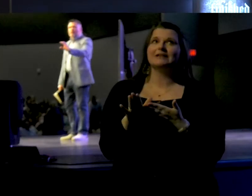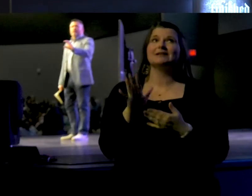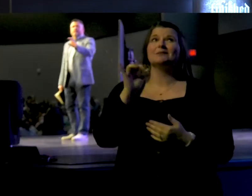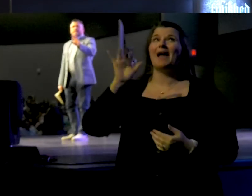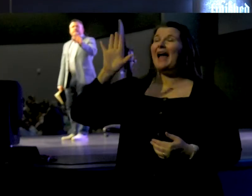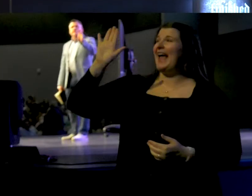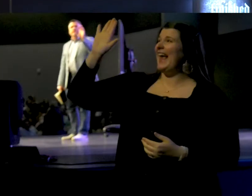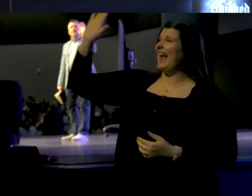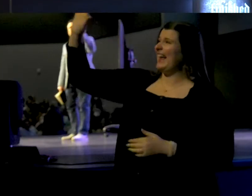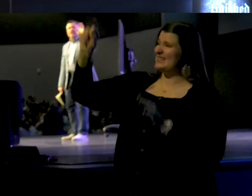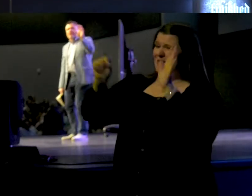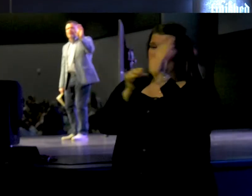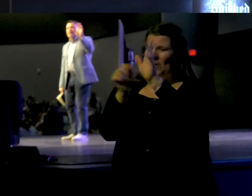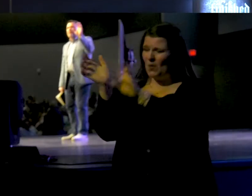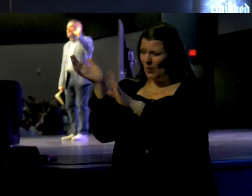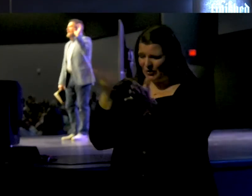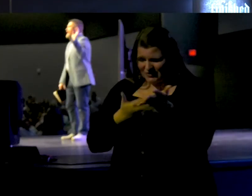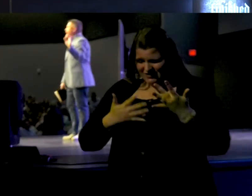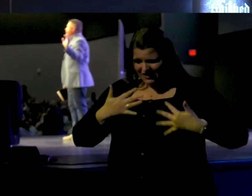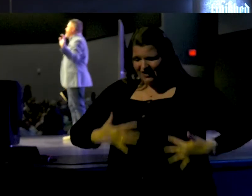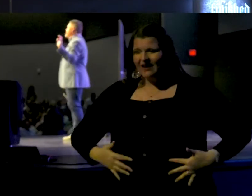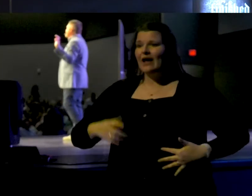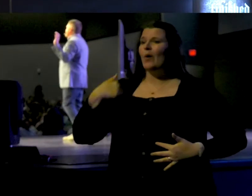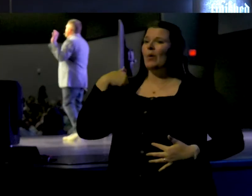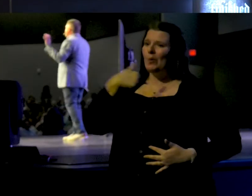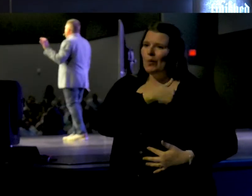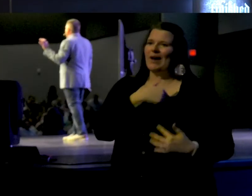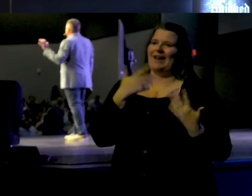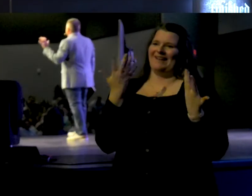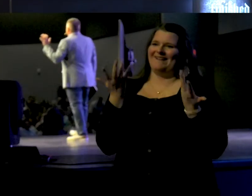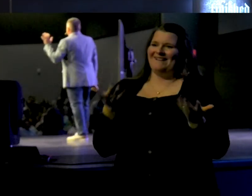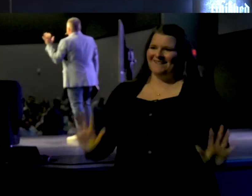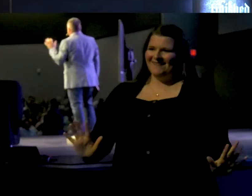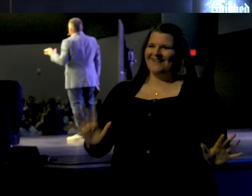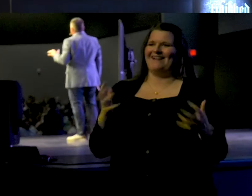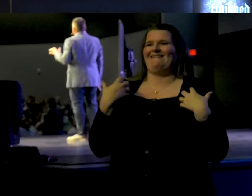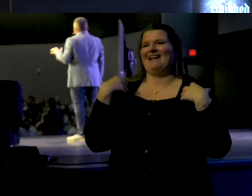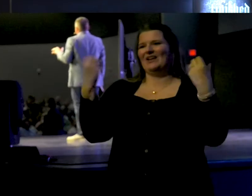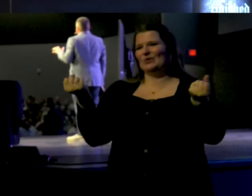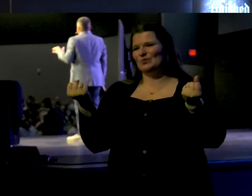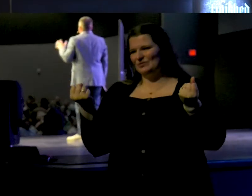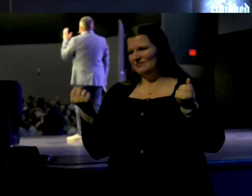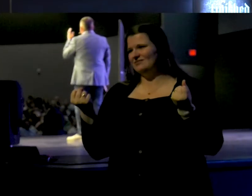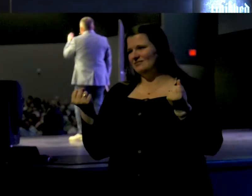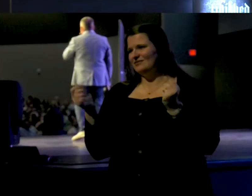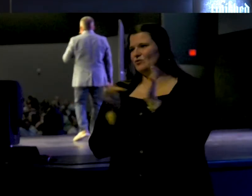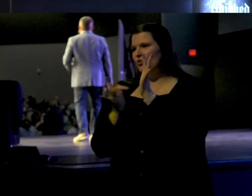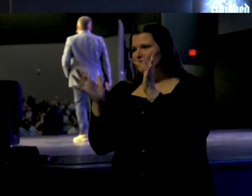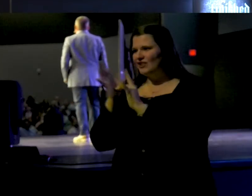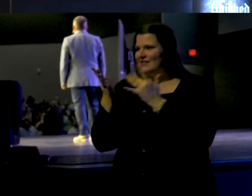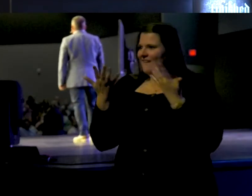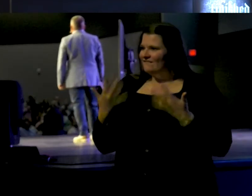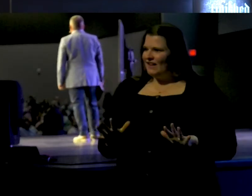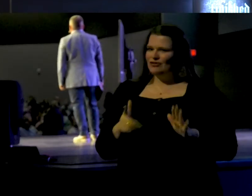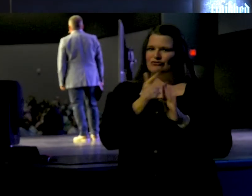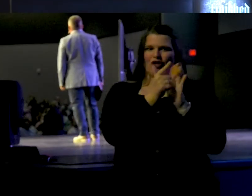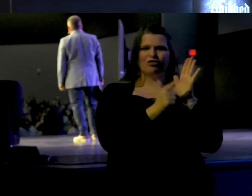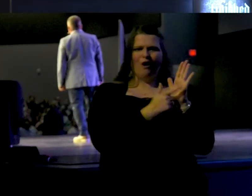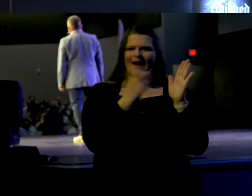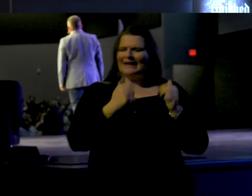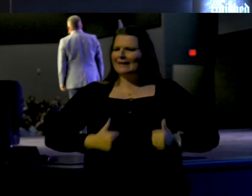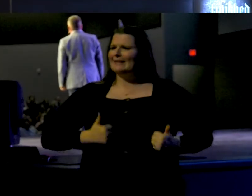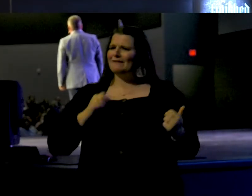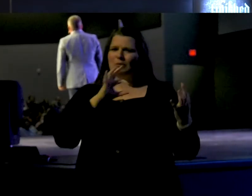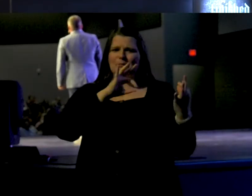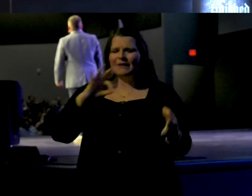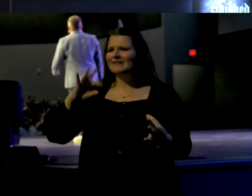his wounds, you have been healed. So Jesus finished the law by living a perfect